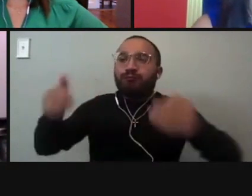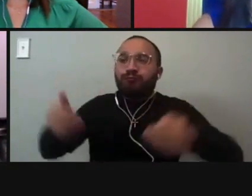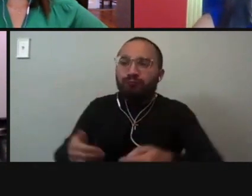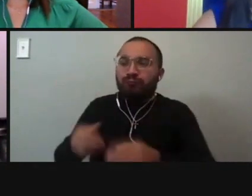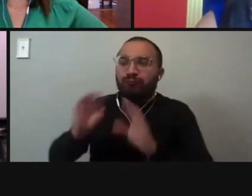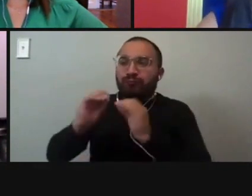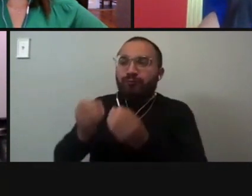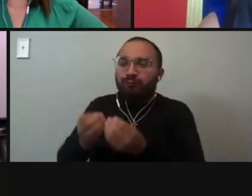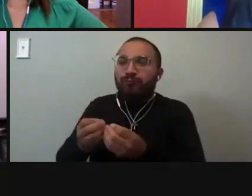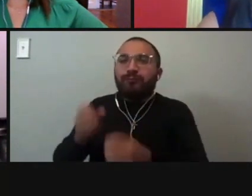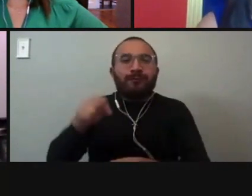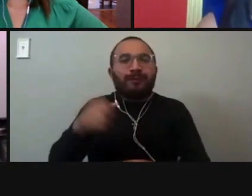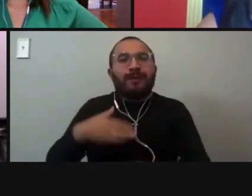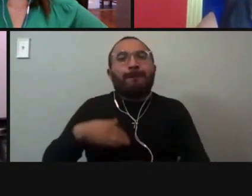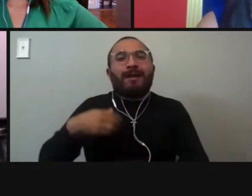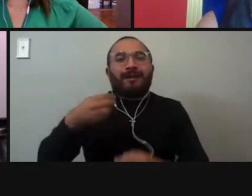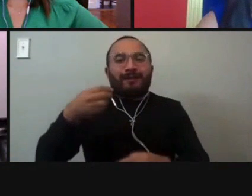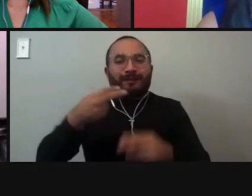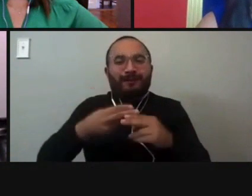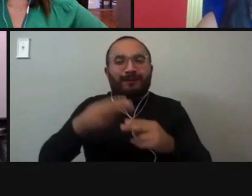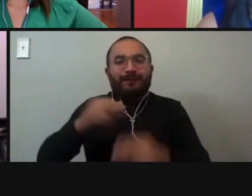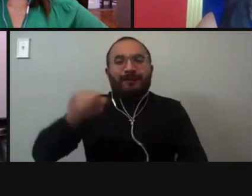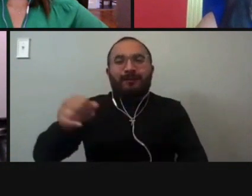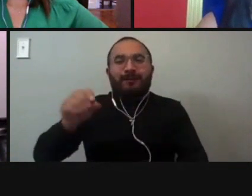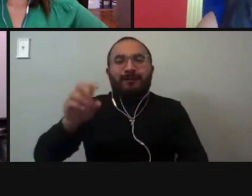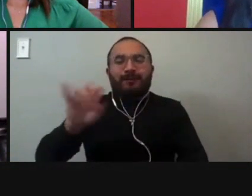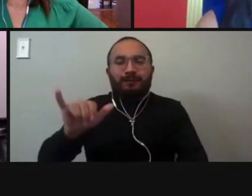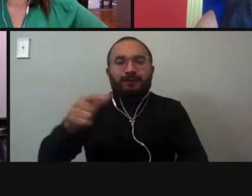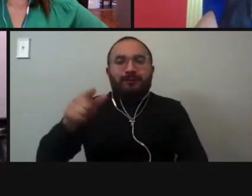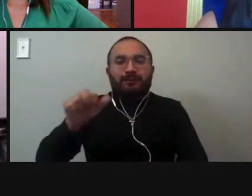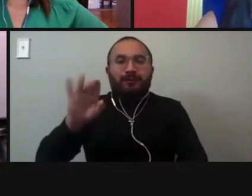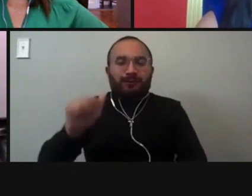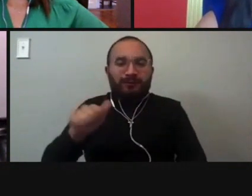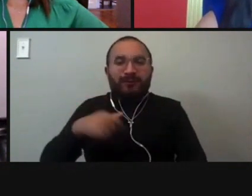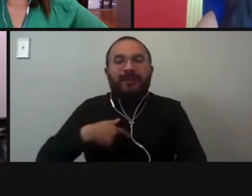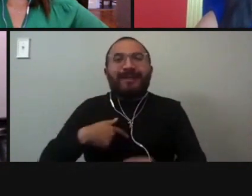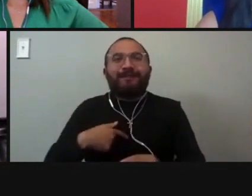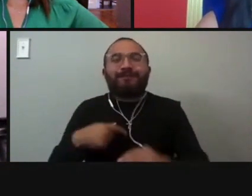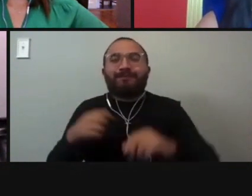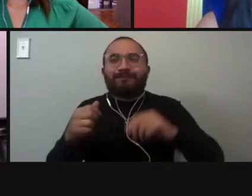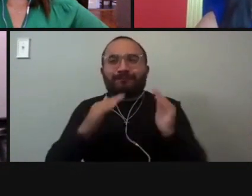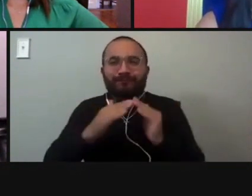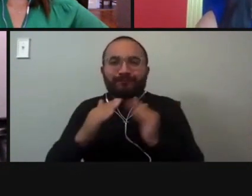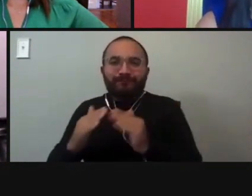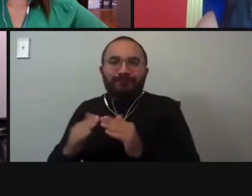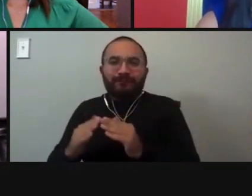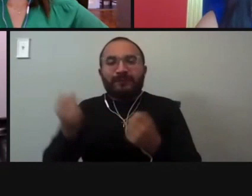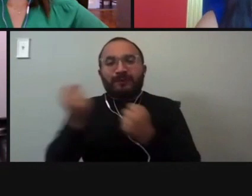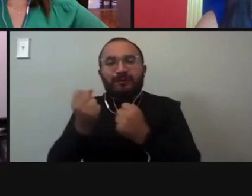Thank you very much. My name is Josie Garcia, community advocate and leader of Reliable Revolutionaries.